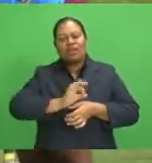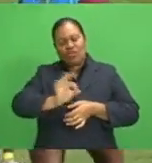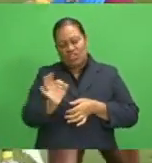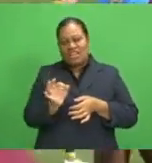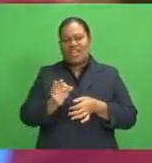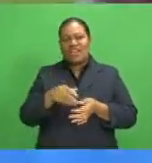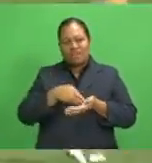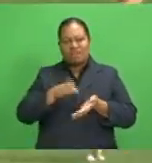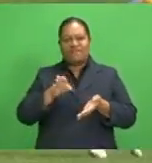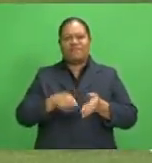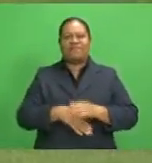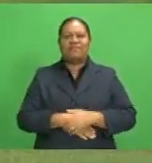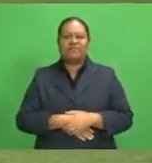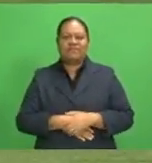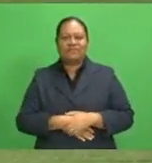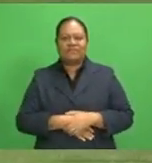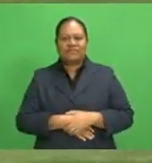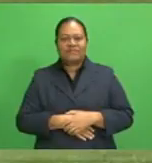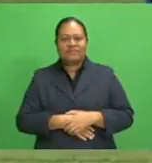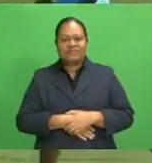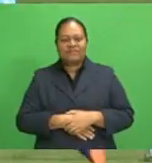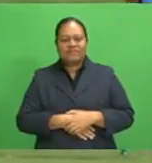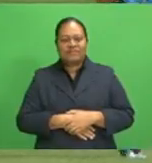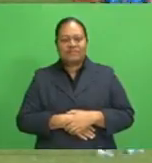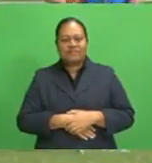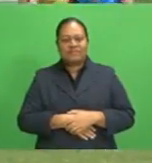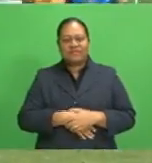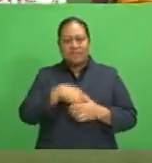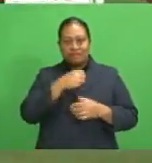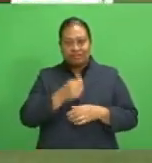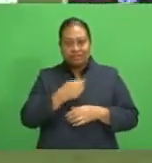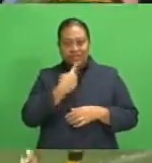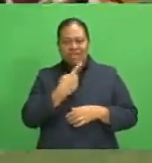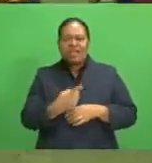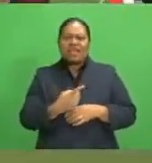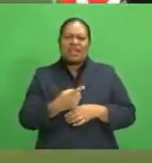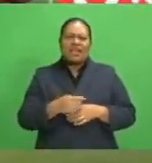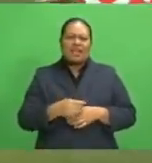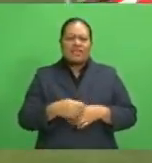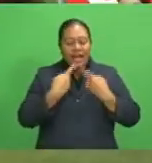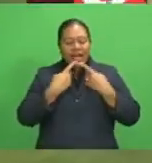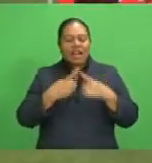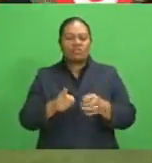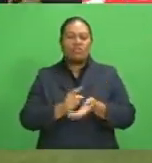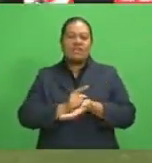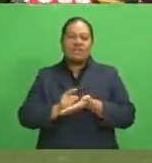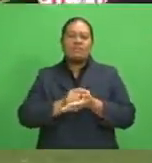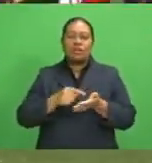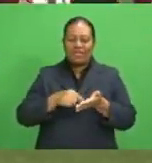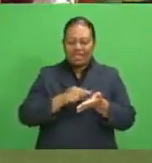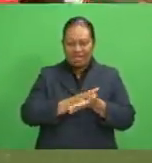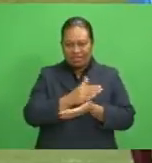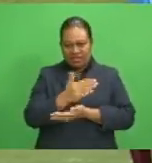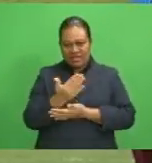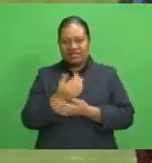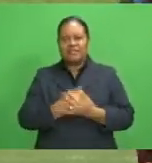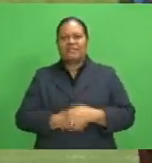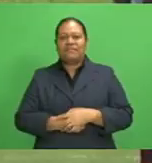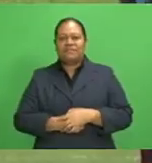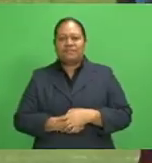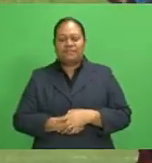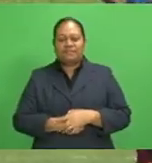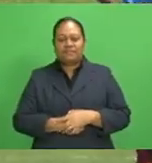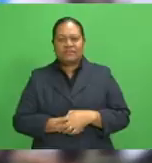when it comes out. Natambi says they will make an announcement about their competitions on Thursday. Akwila Thama,